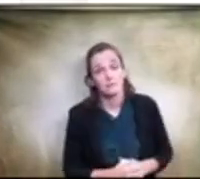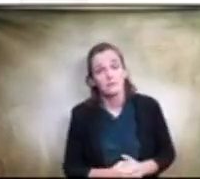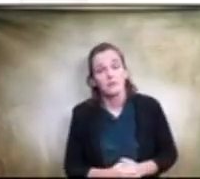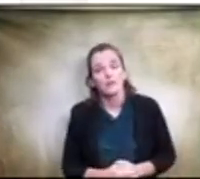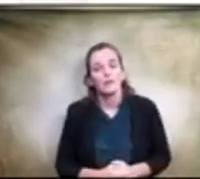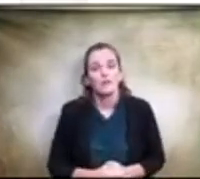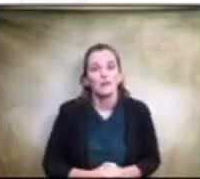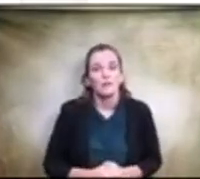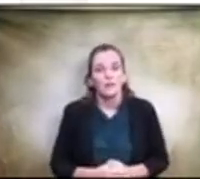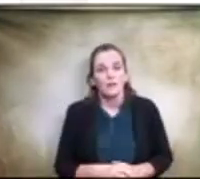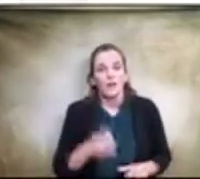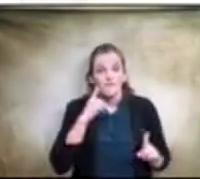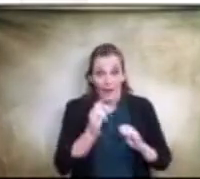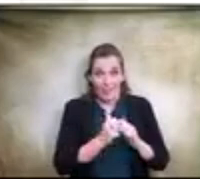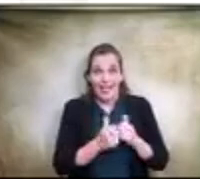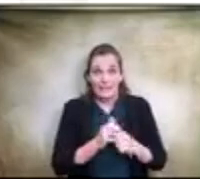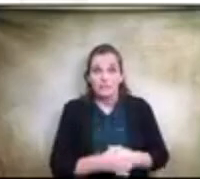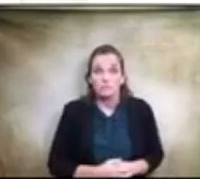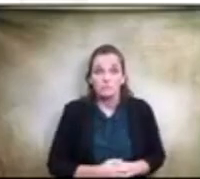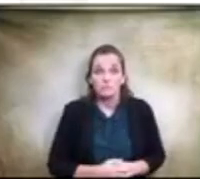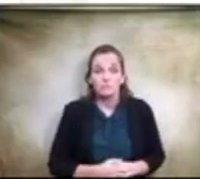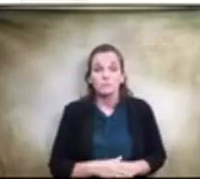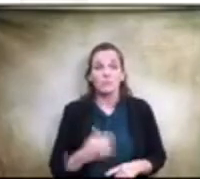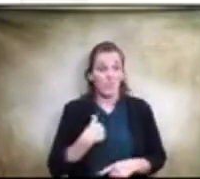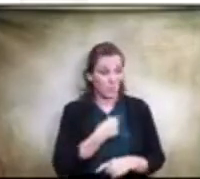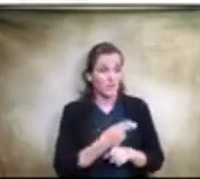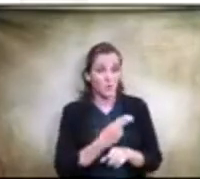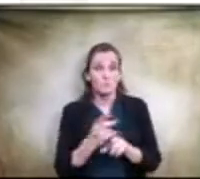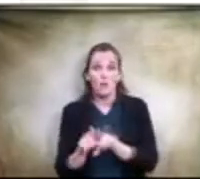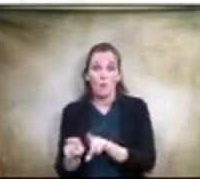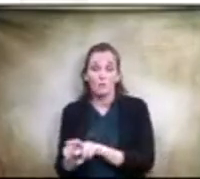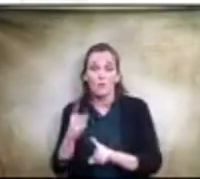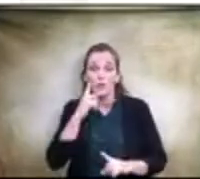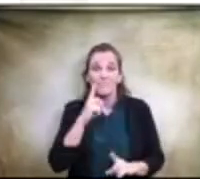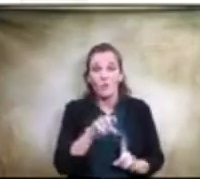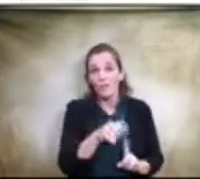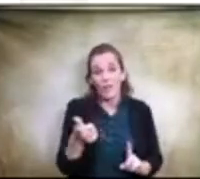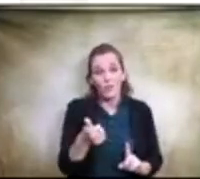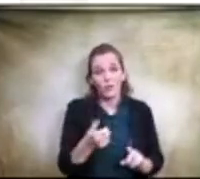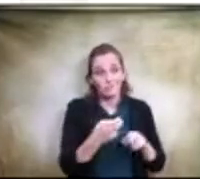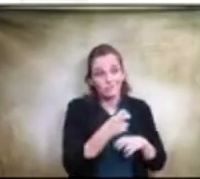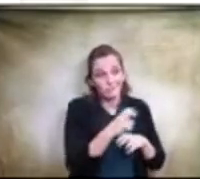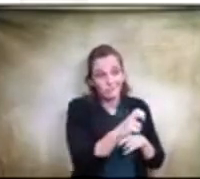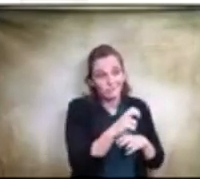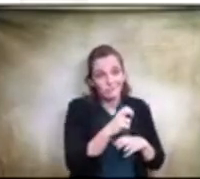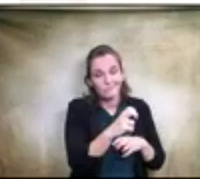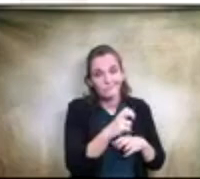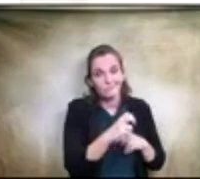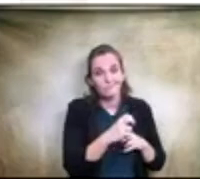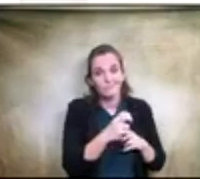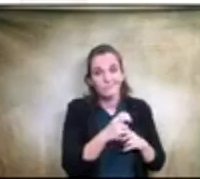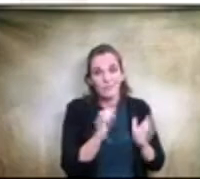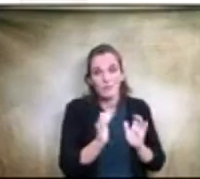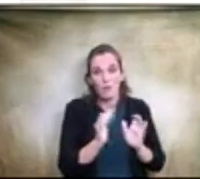athletics we do use them for um other little trips uh for you know